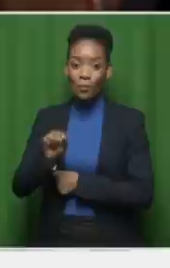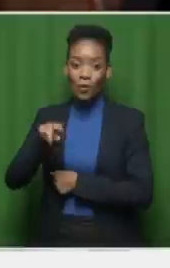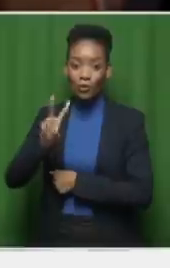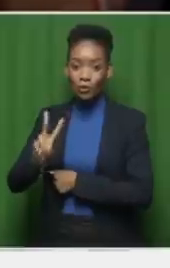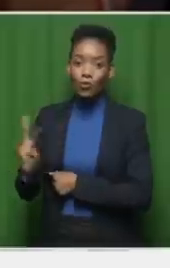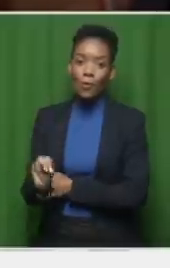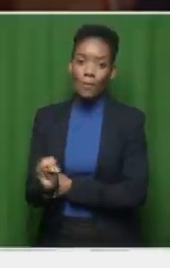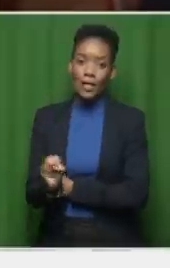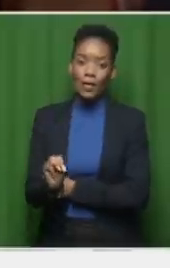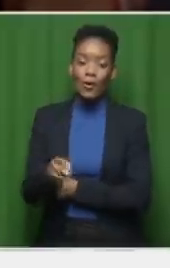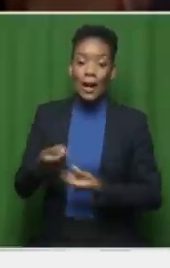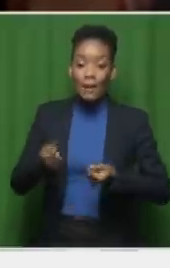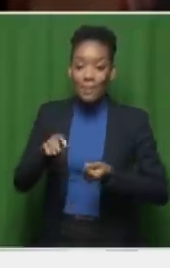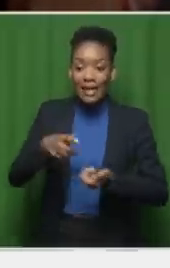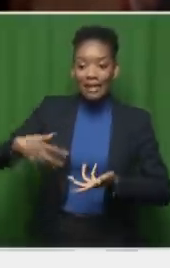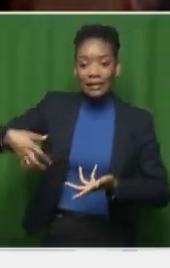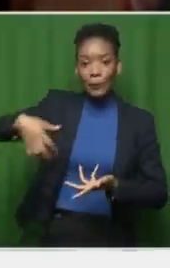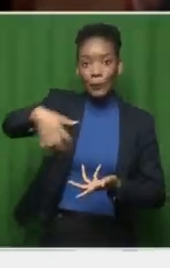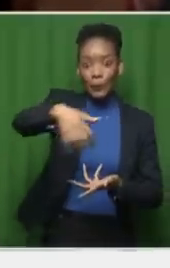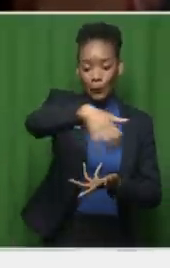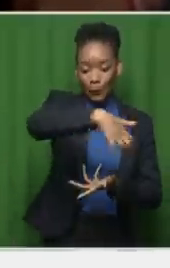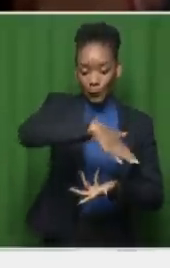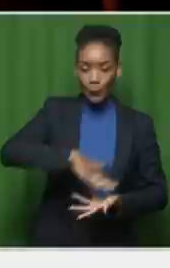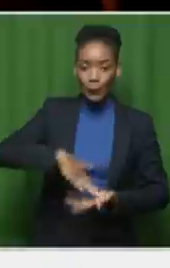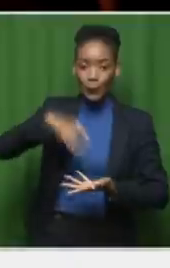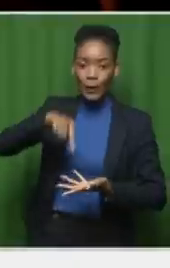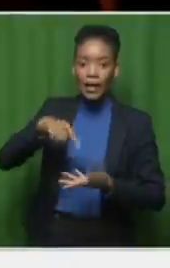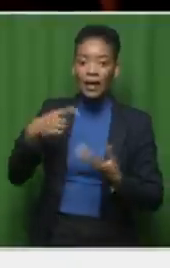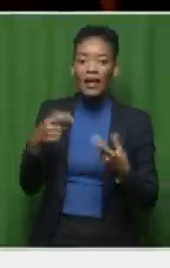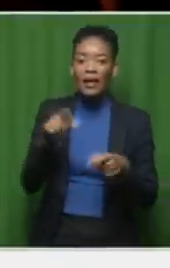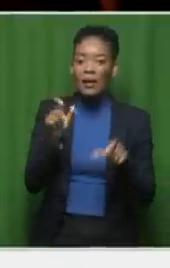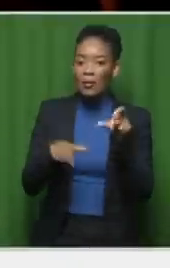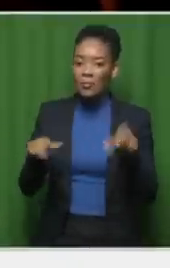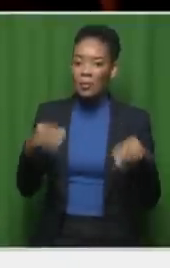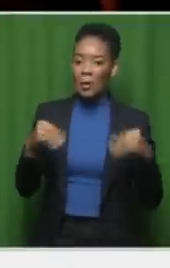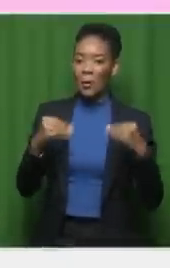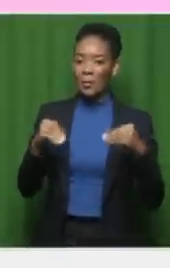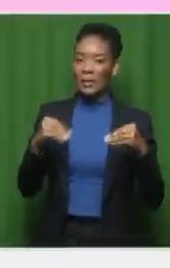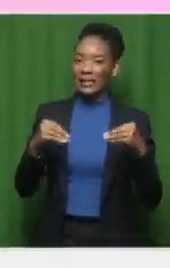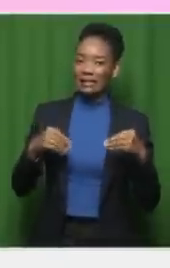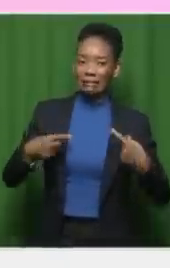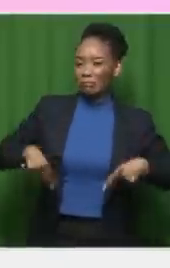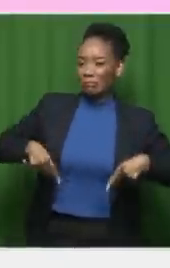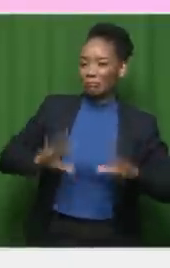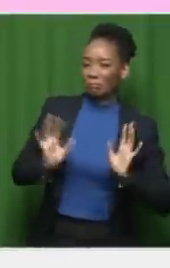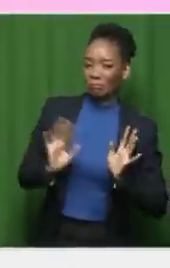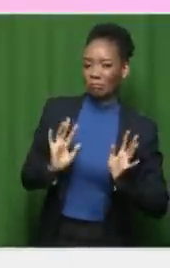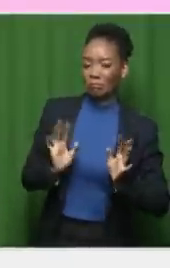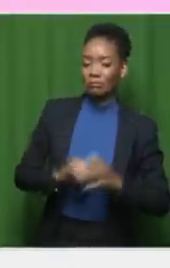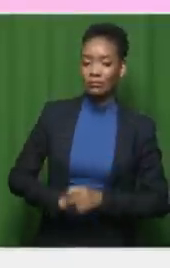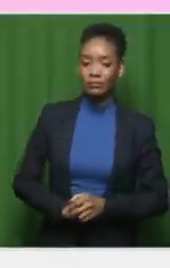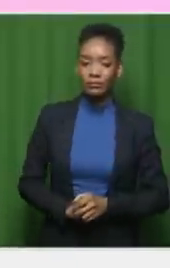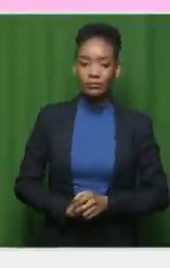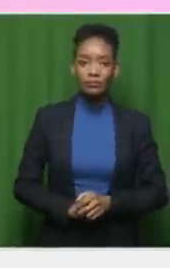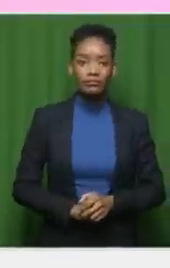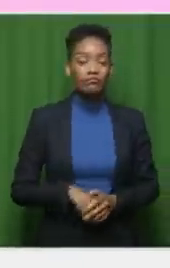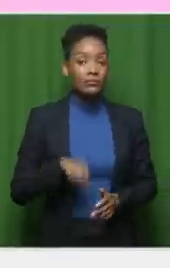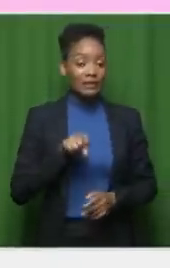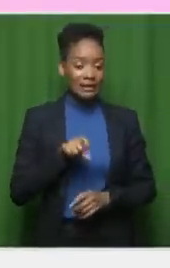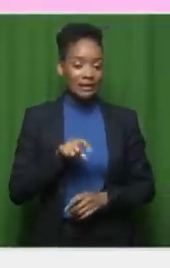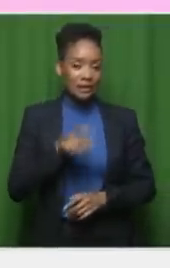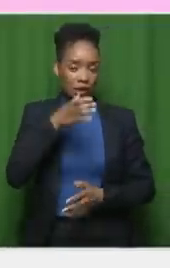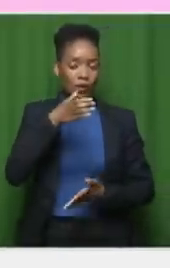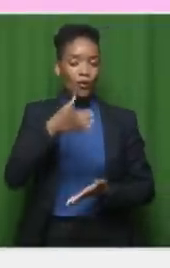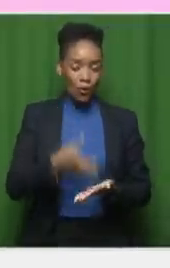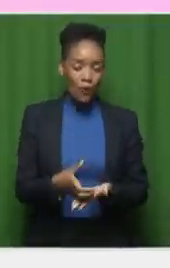said that the fundraising event, which was sold out, shows that business people do not fear the establishment. This has confirmed to